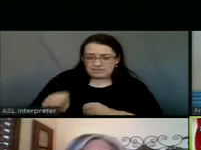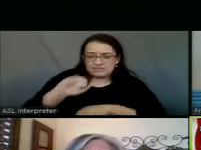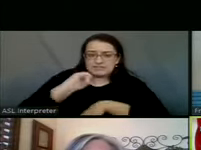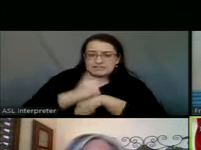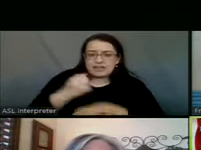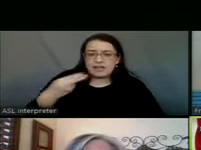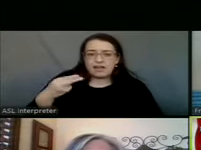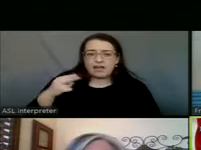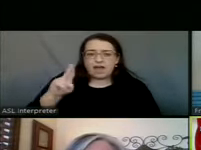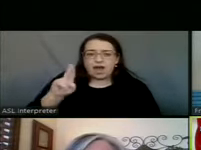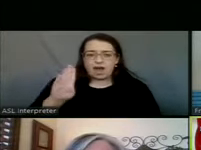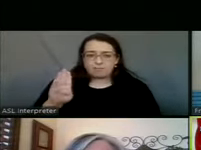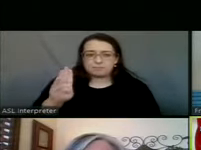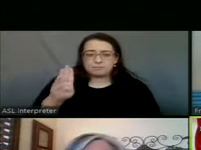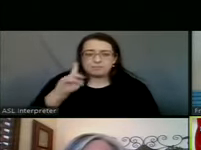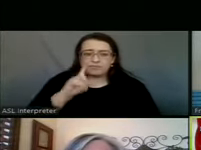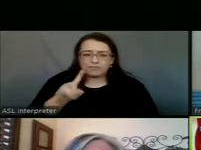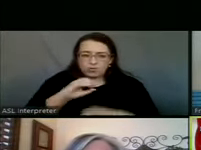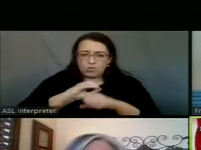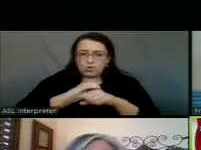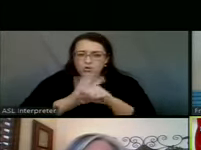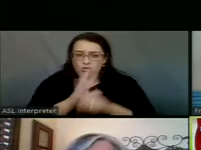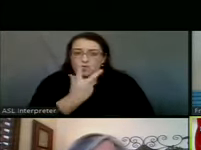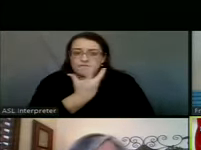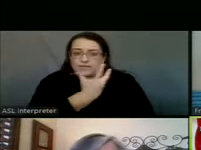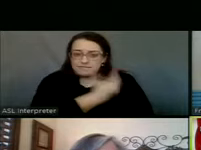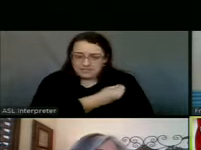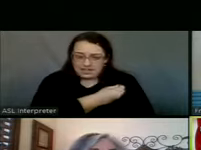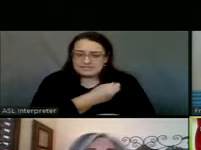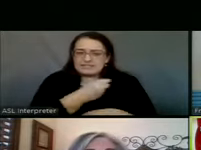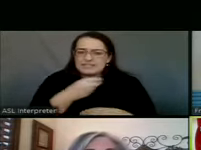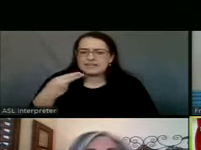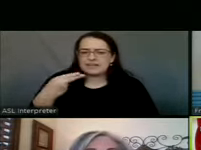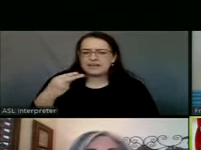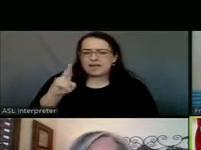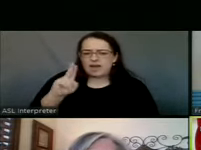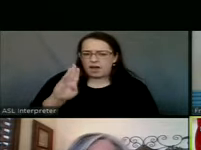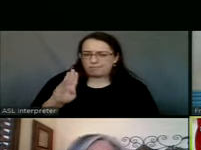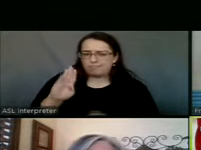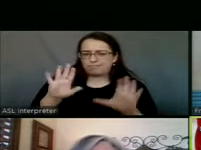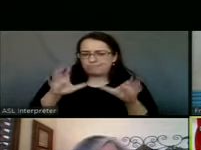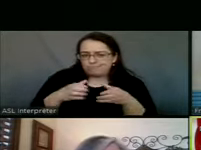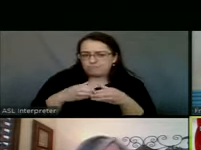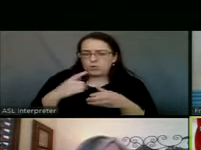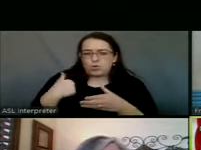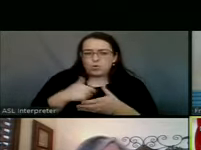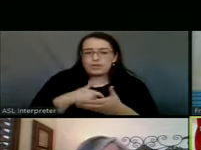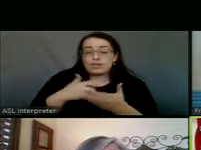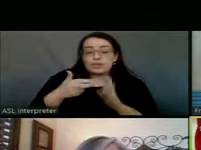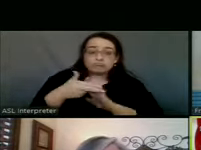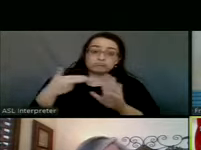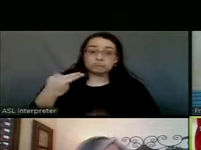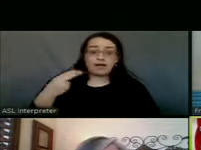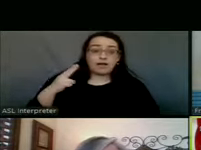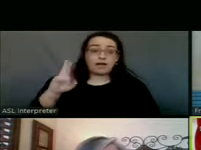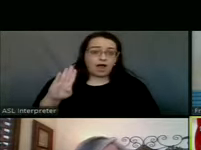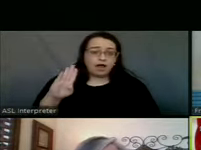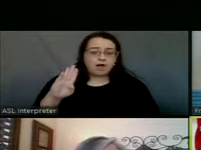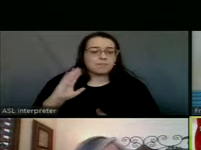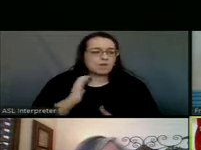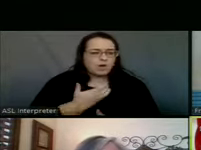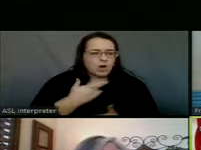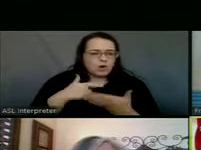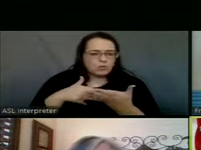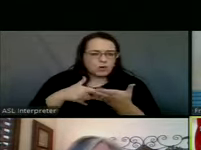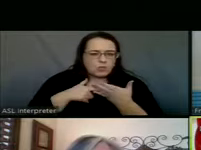hub model for vaccinating the population. What are the requirements for being a hub? And how does that affect